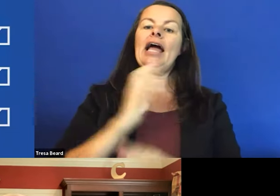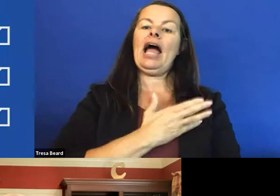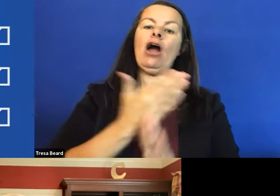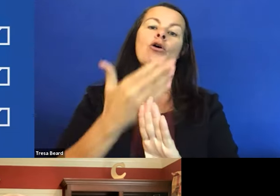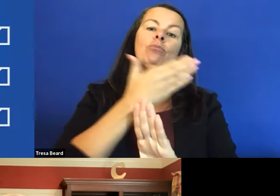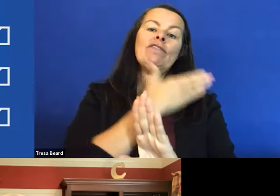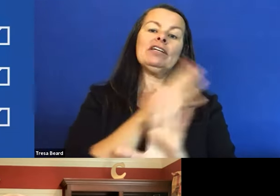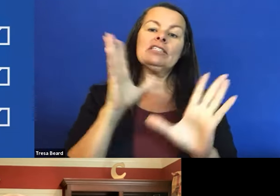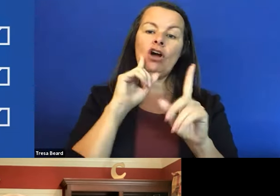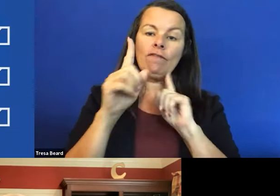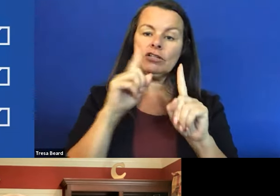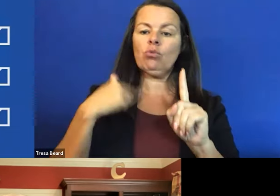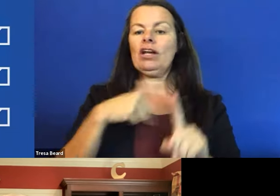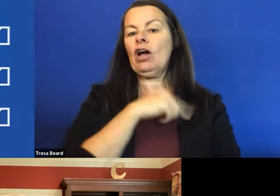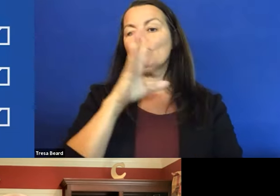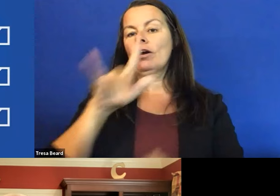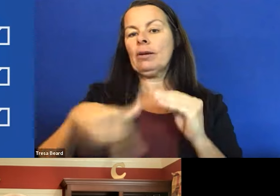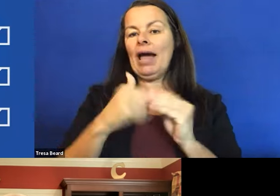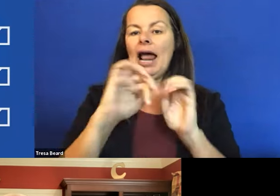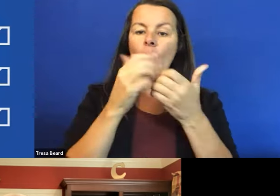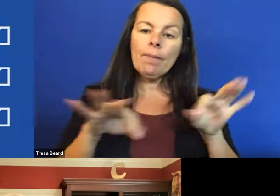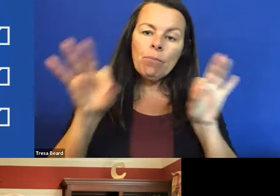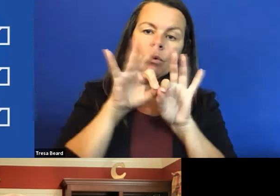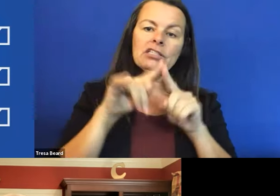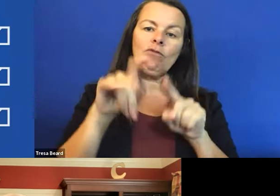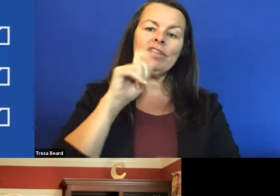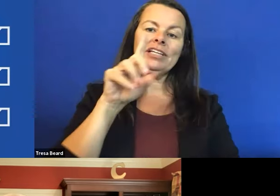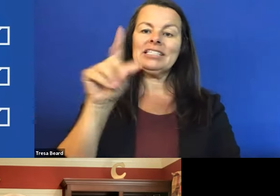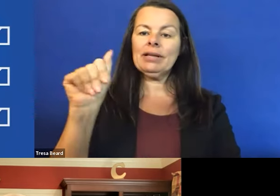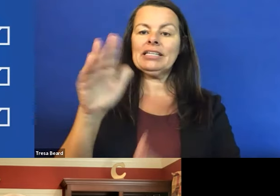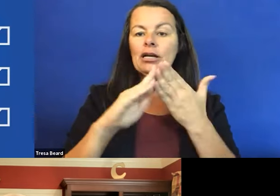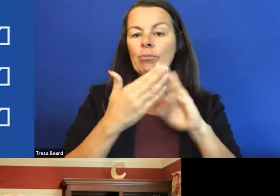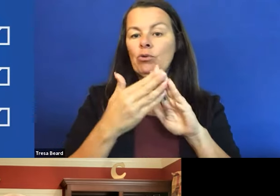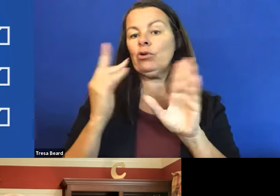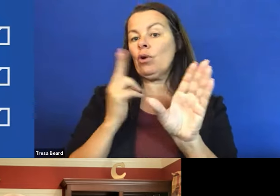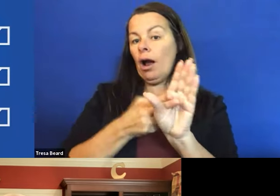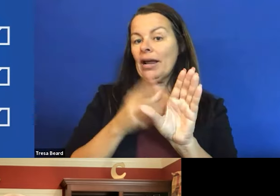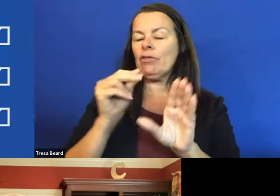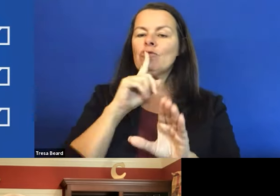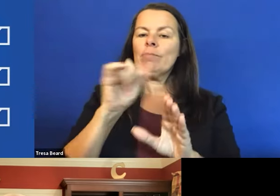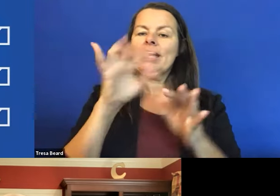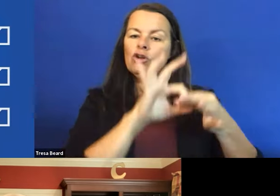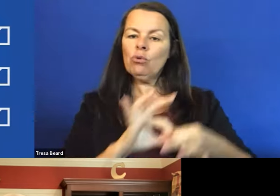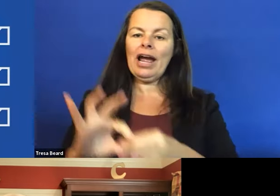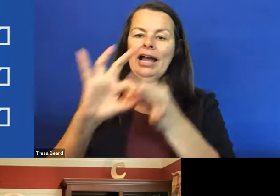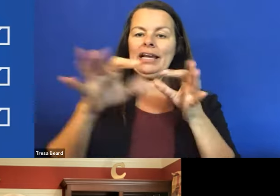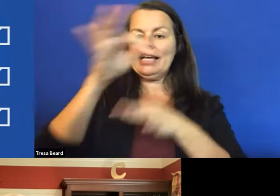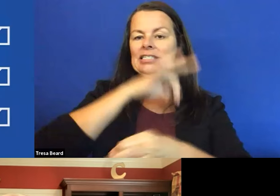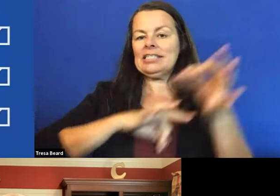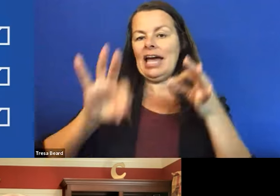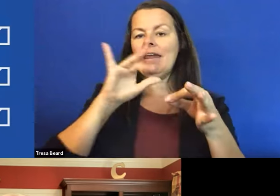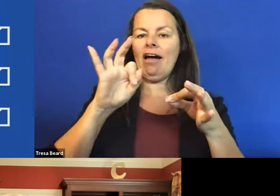we've talked about how important it is for the disability community to come together, to be united, rather than sit in silos.